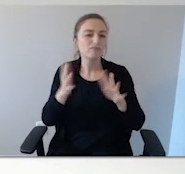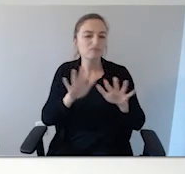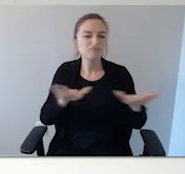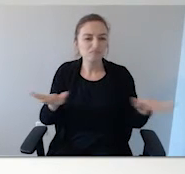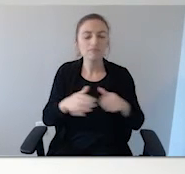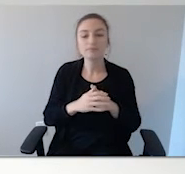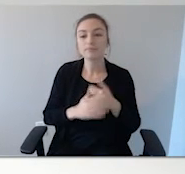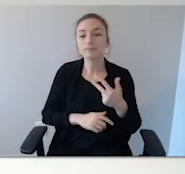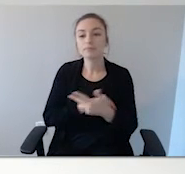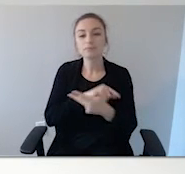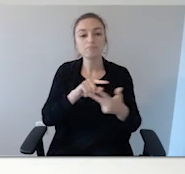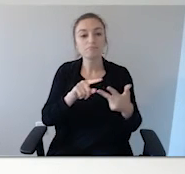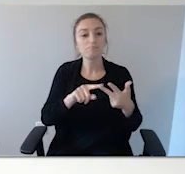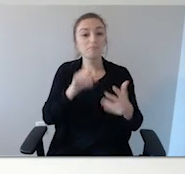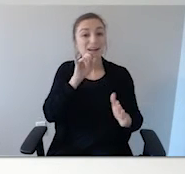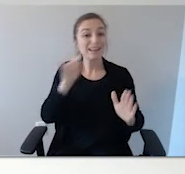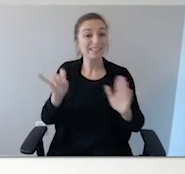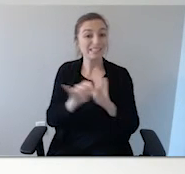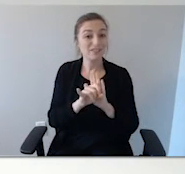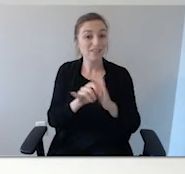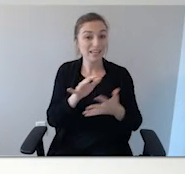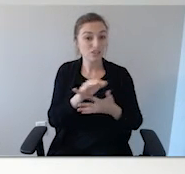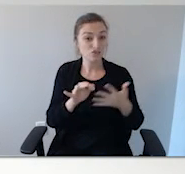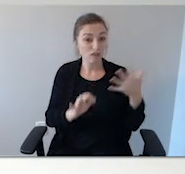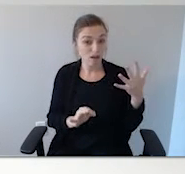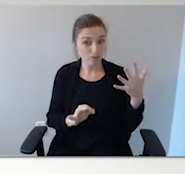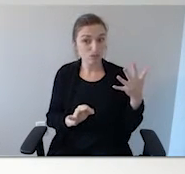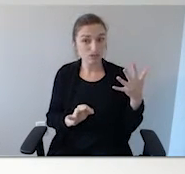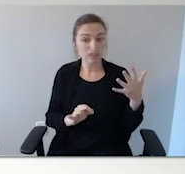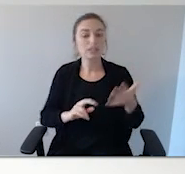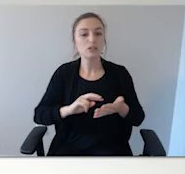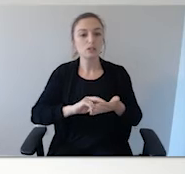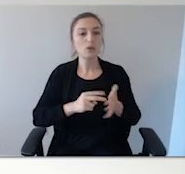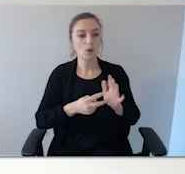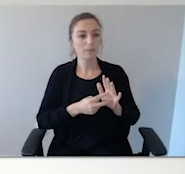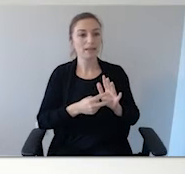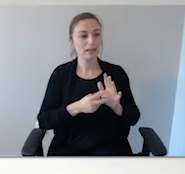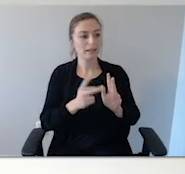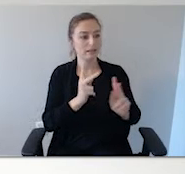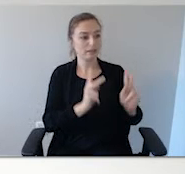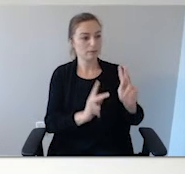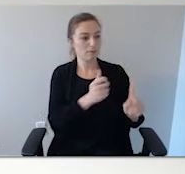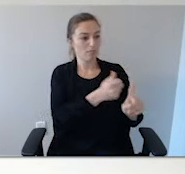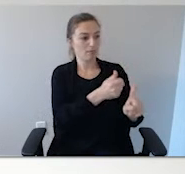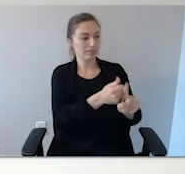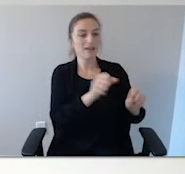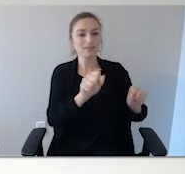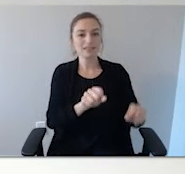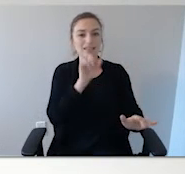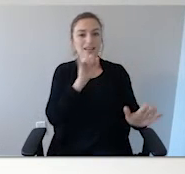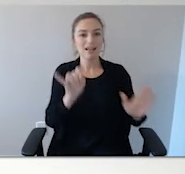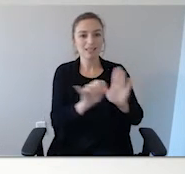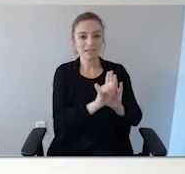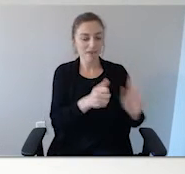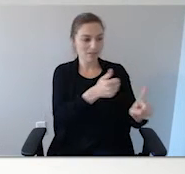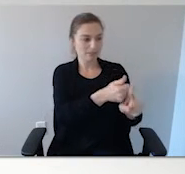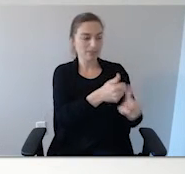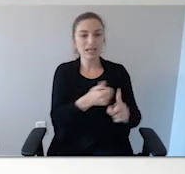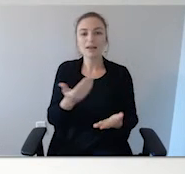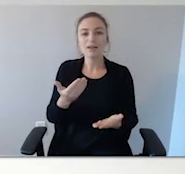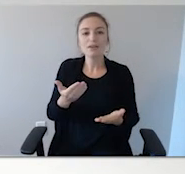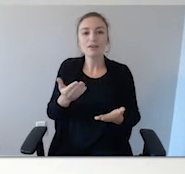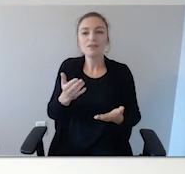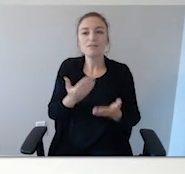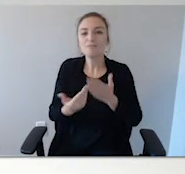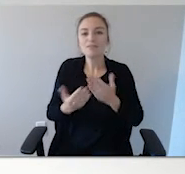And then we'll look at different identification options so individuals will be able to identify themselves, even if they're nonverbal. It could